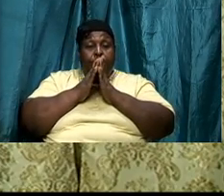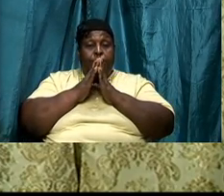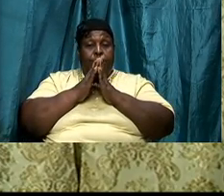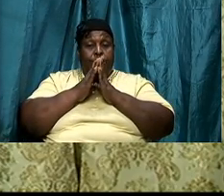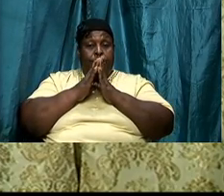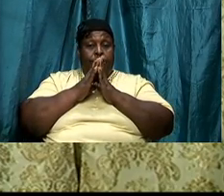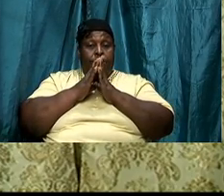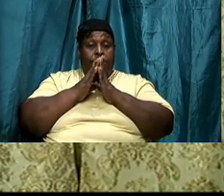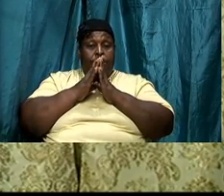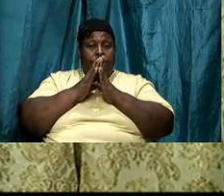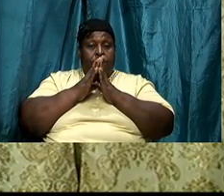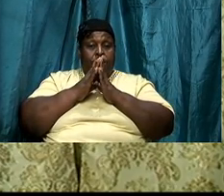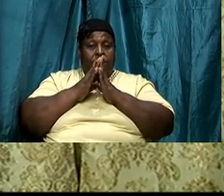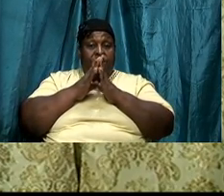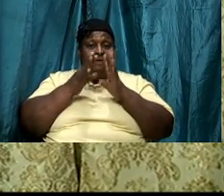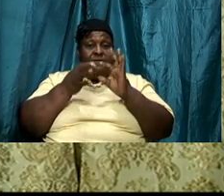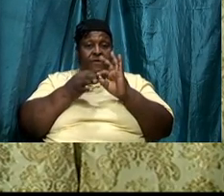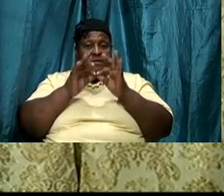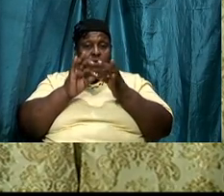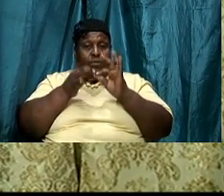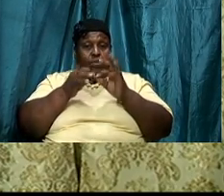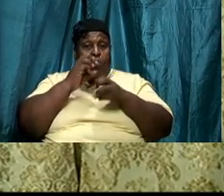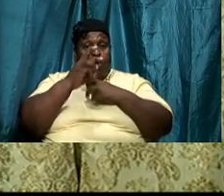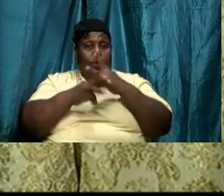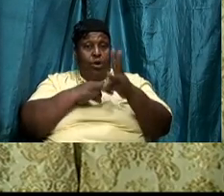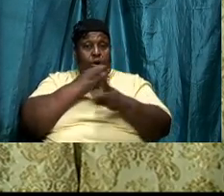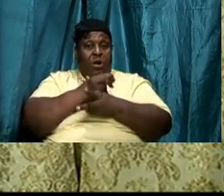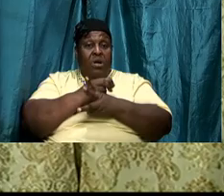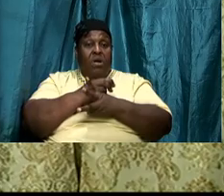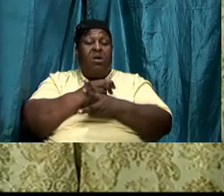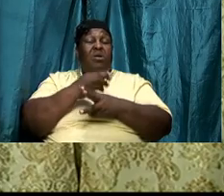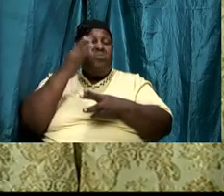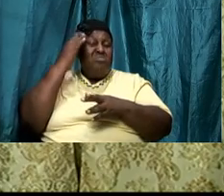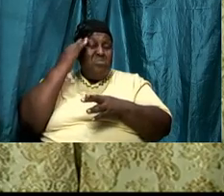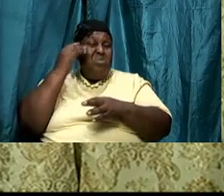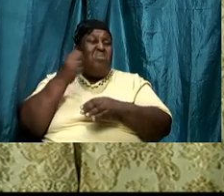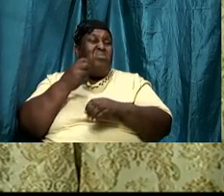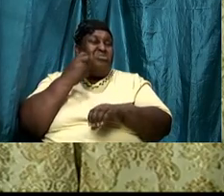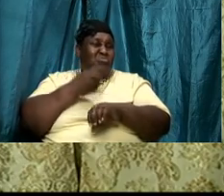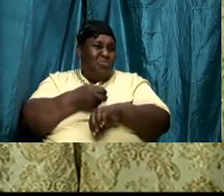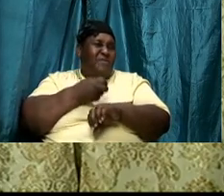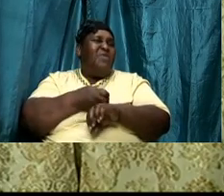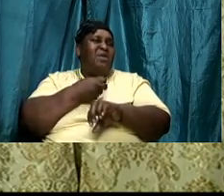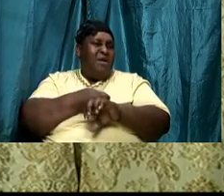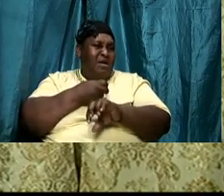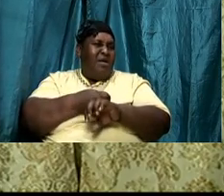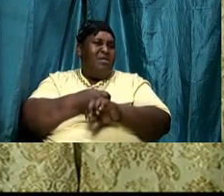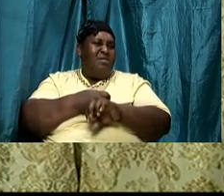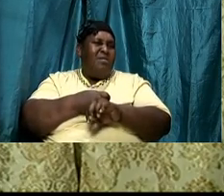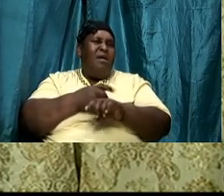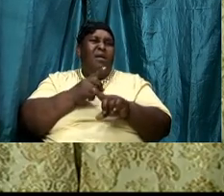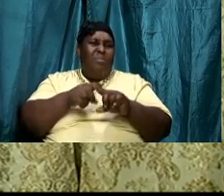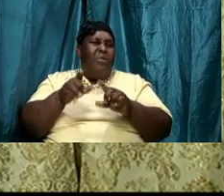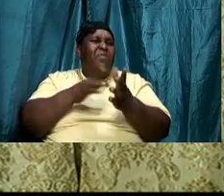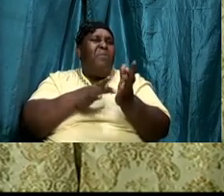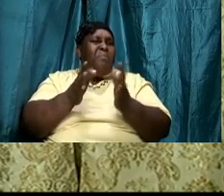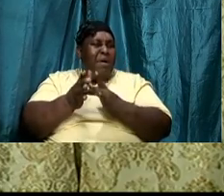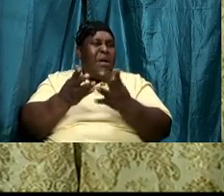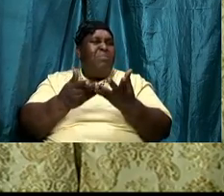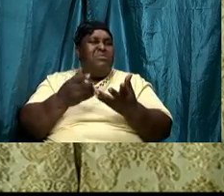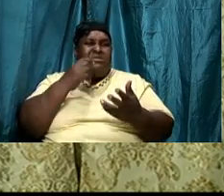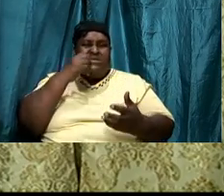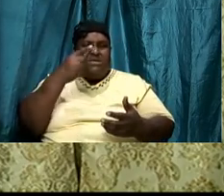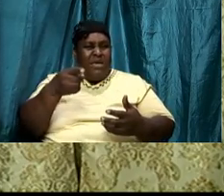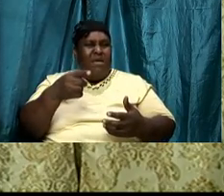here I know it is rough and it is hard and it is causing distress but it is what the Bible said was going to happen